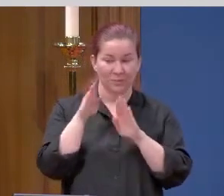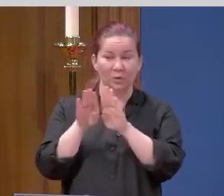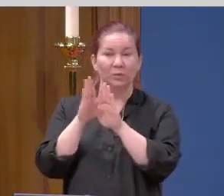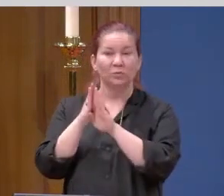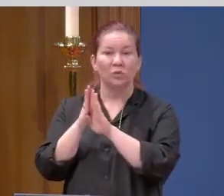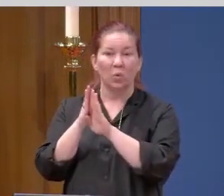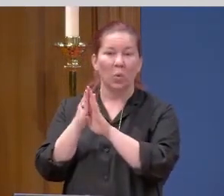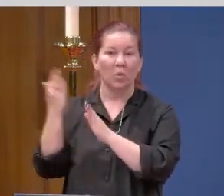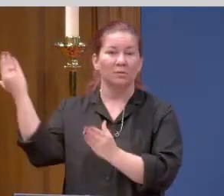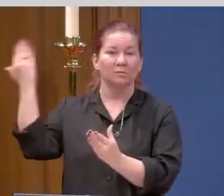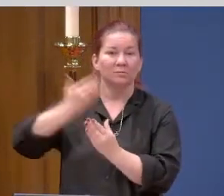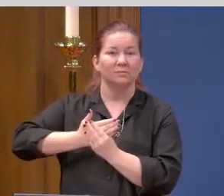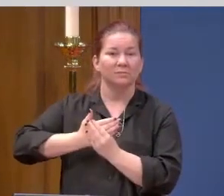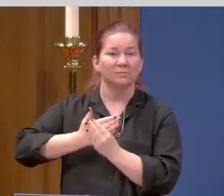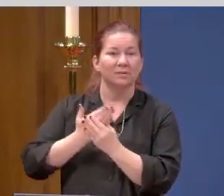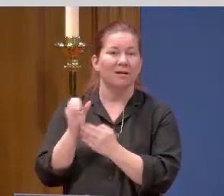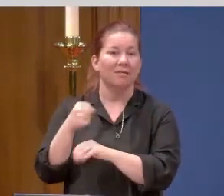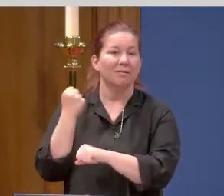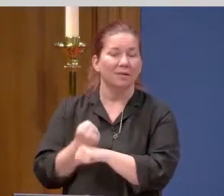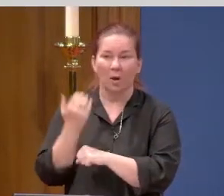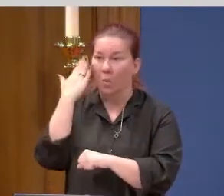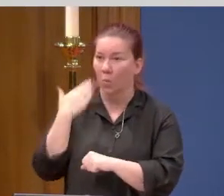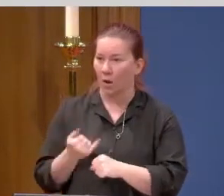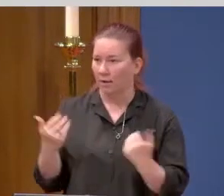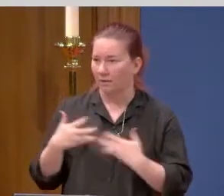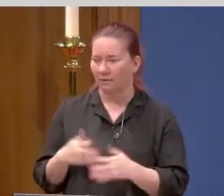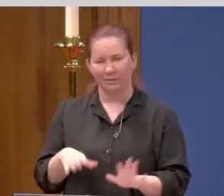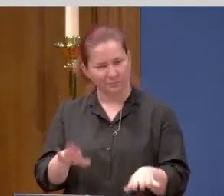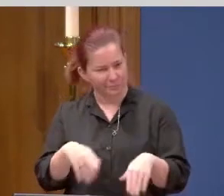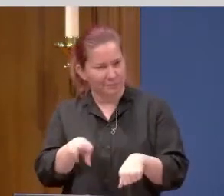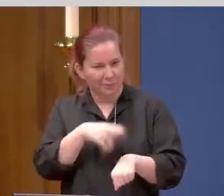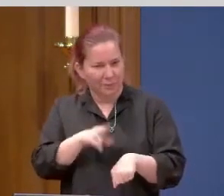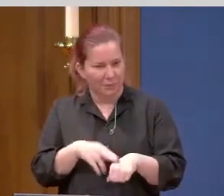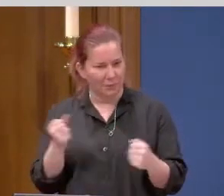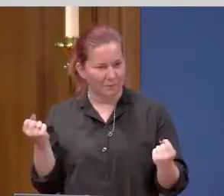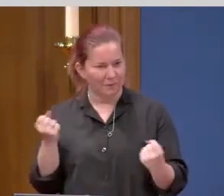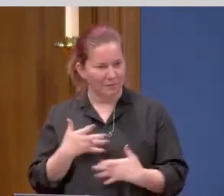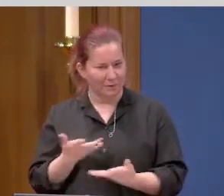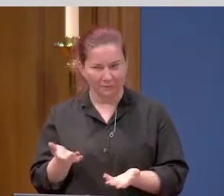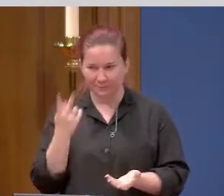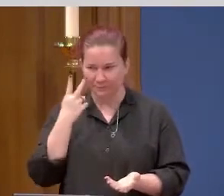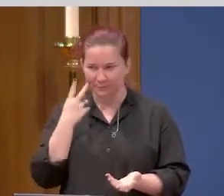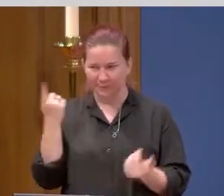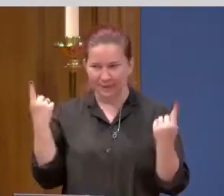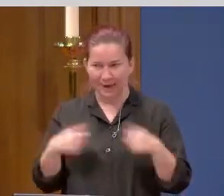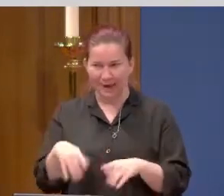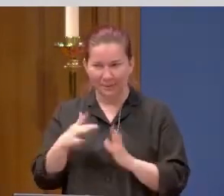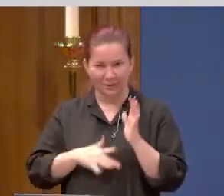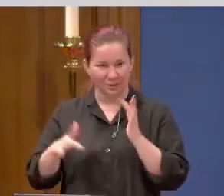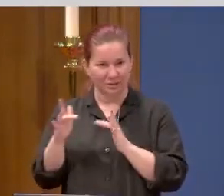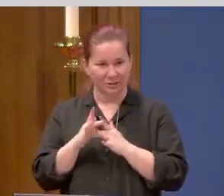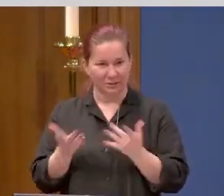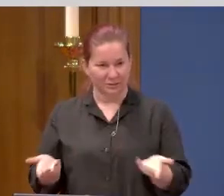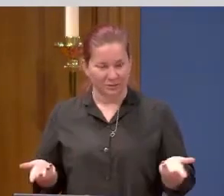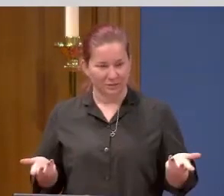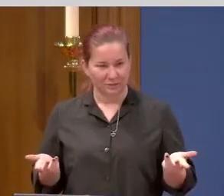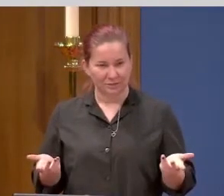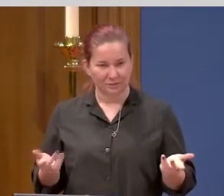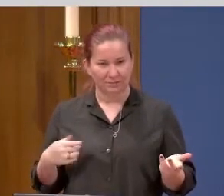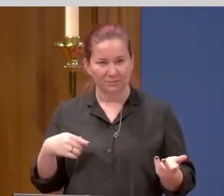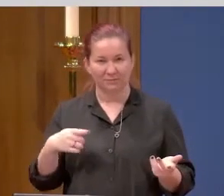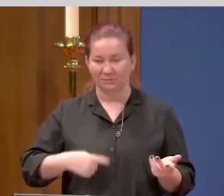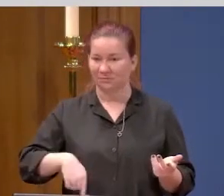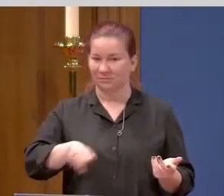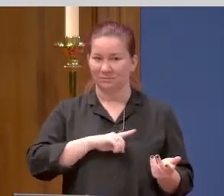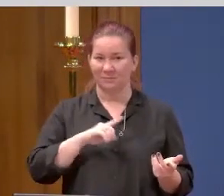doors because they're afraid. Well, of course they're afraid. Look what happened to Jesus. They must have been